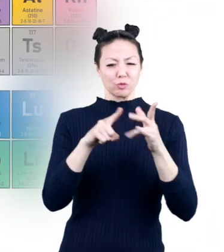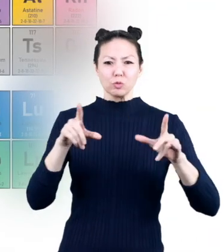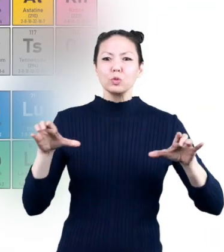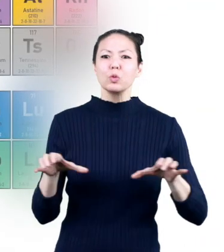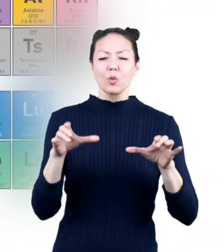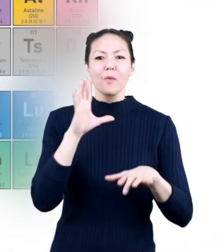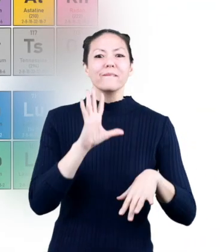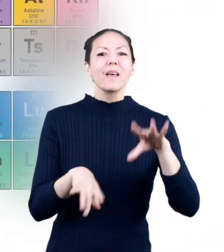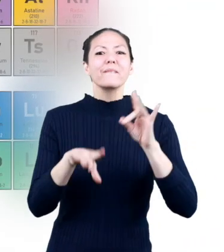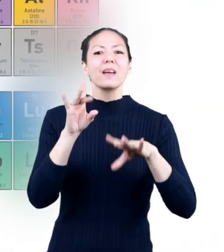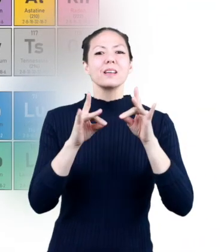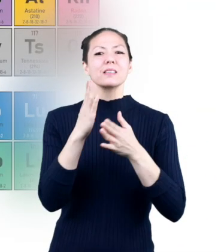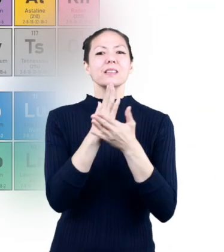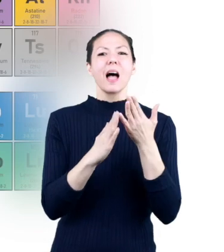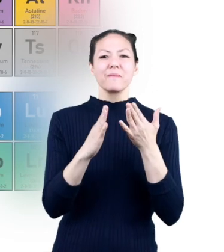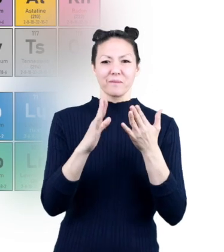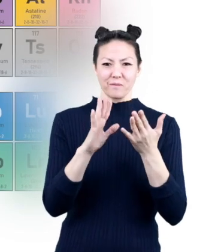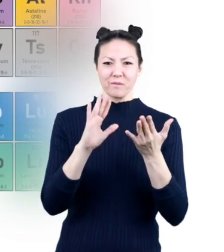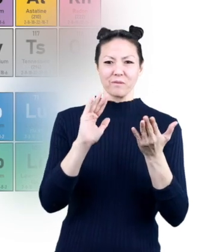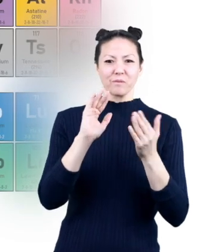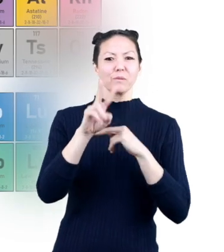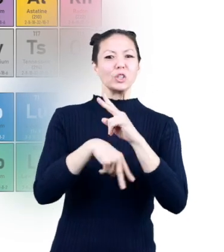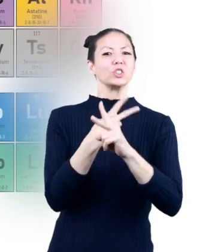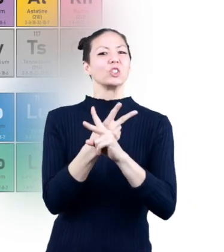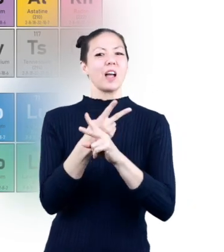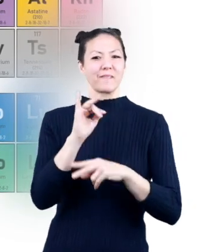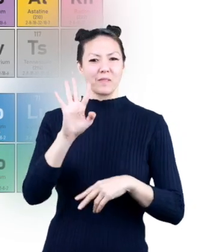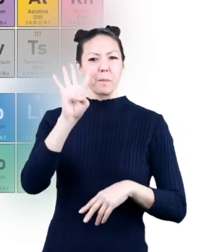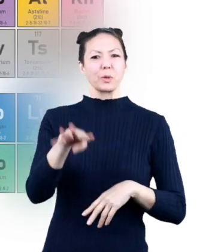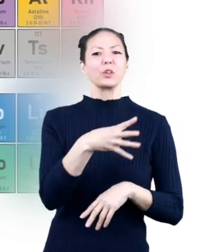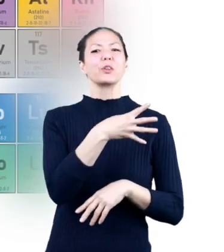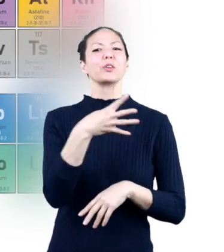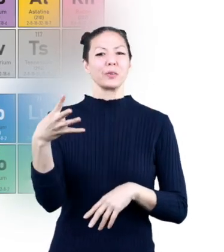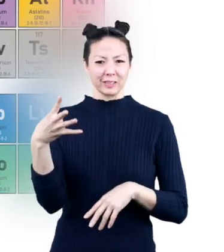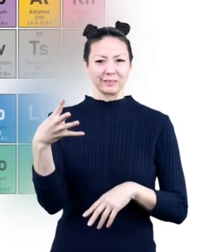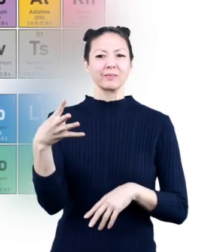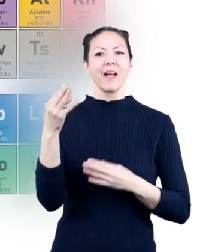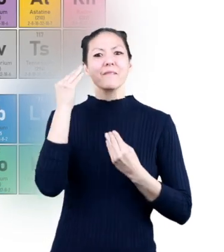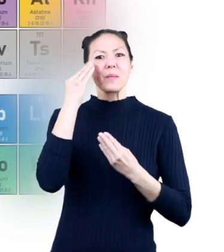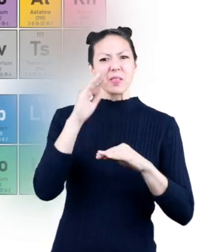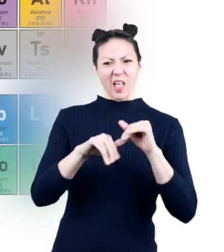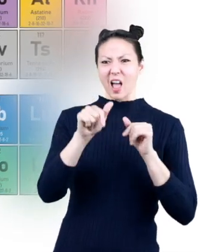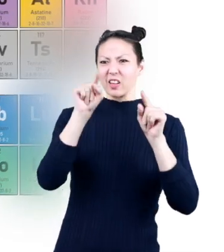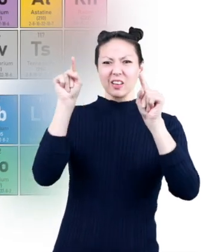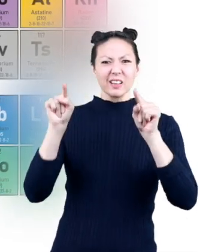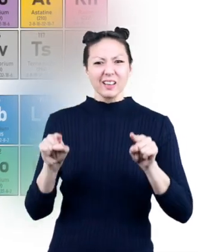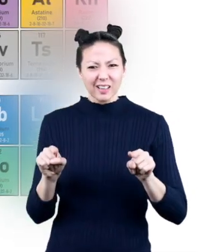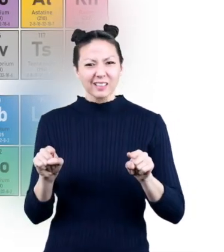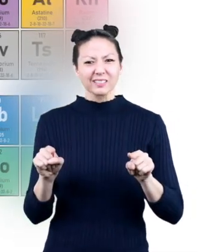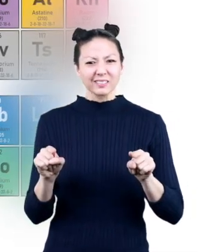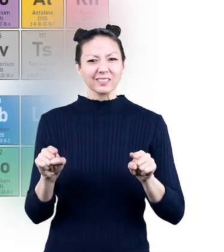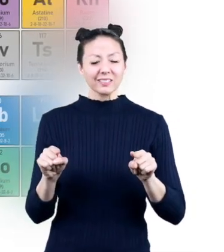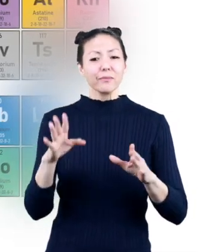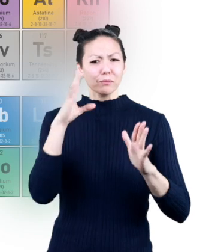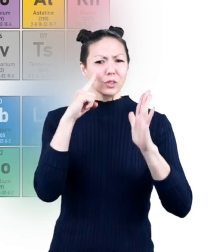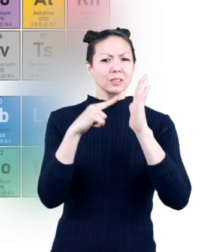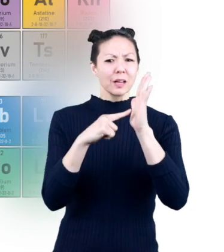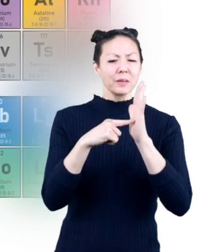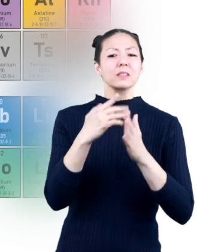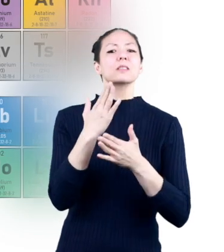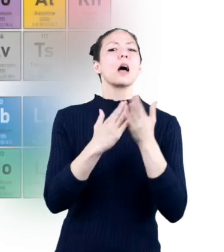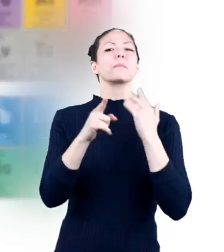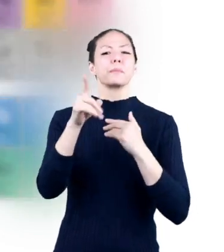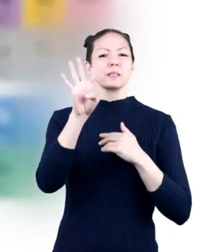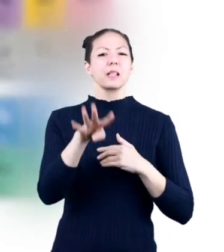research you will find that some versions of the periodic table of elements show more information than others for